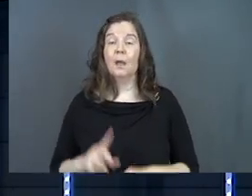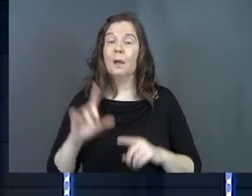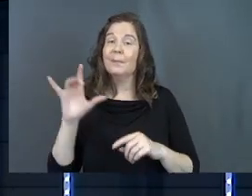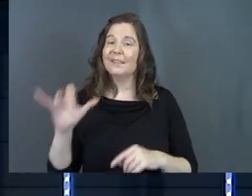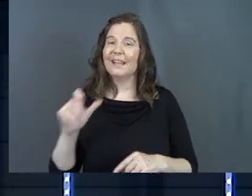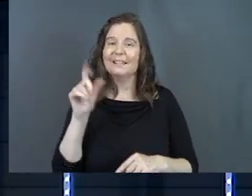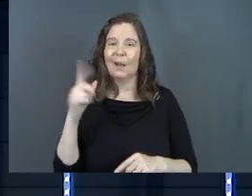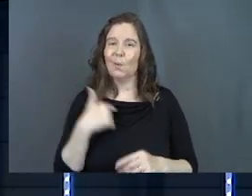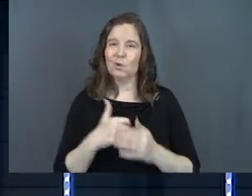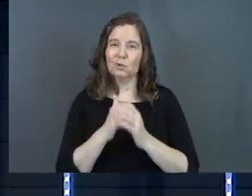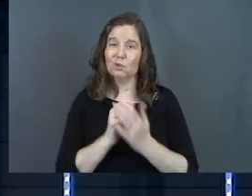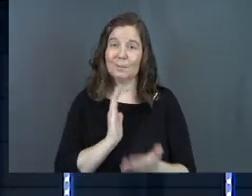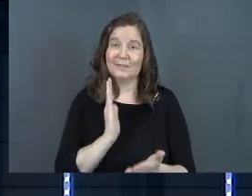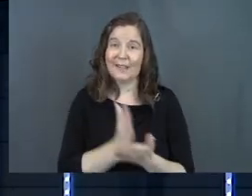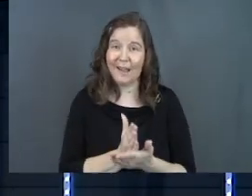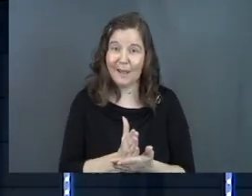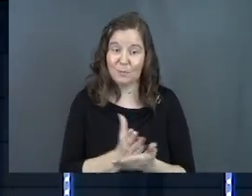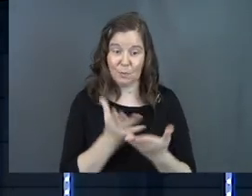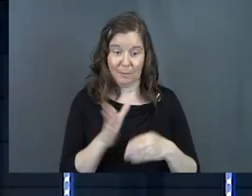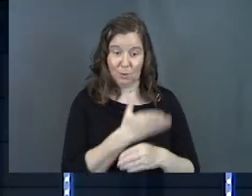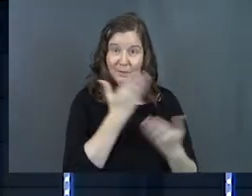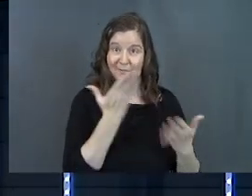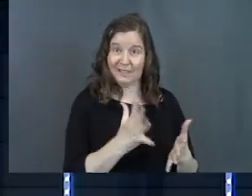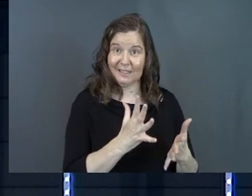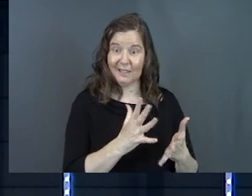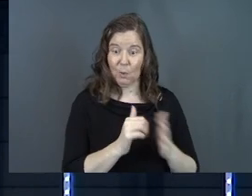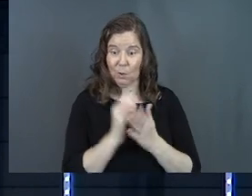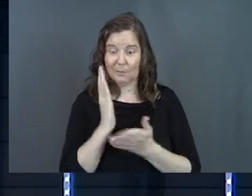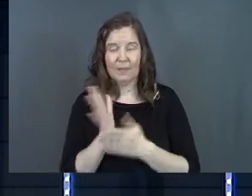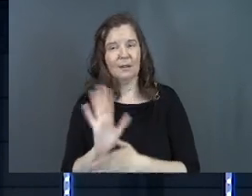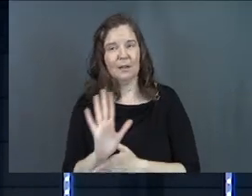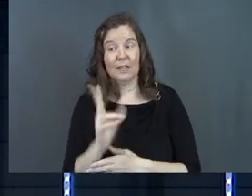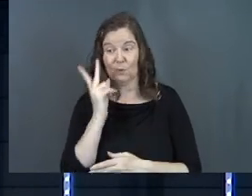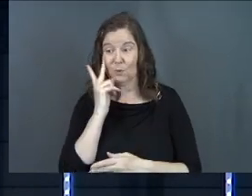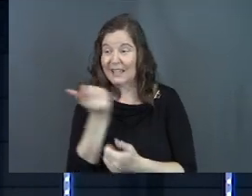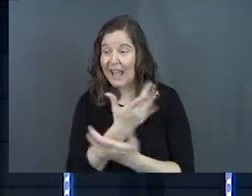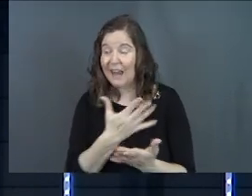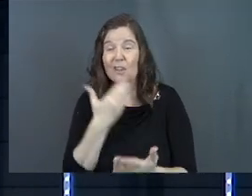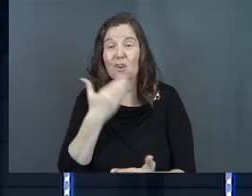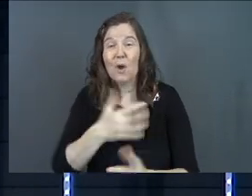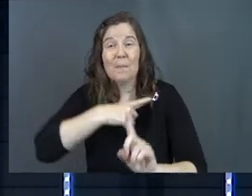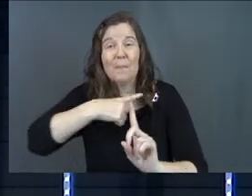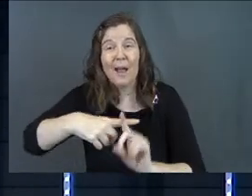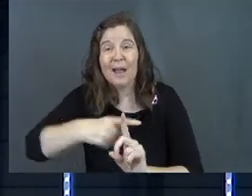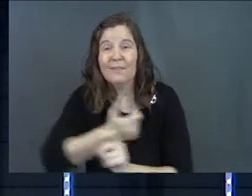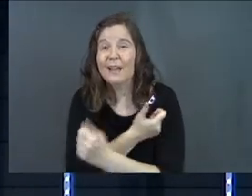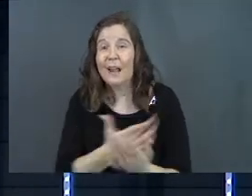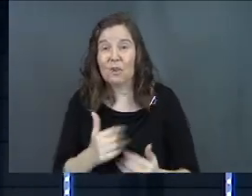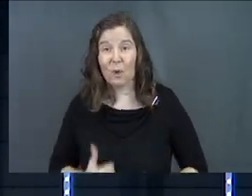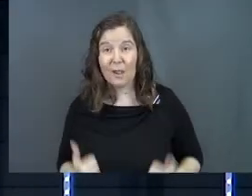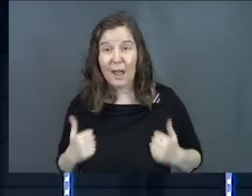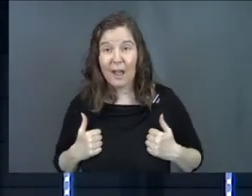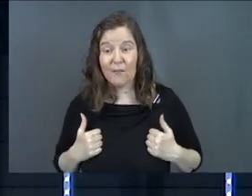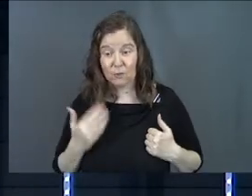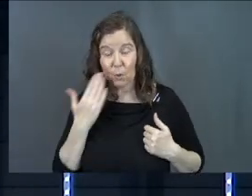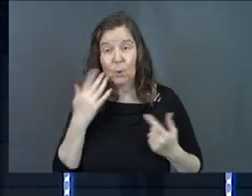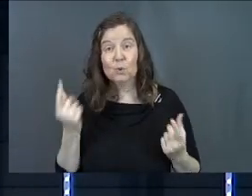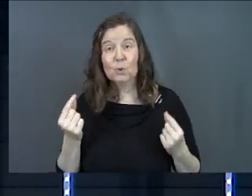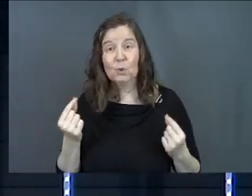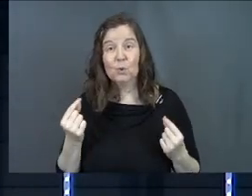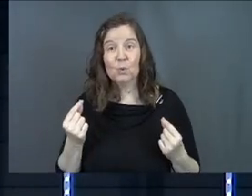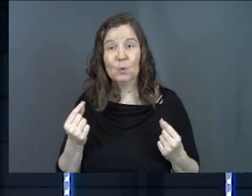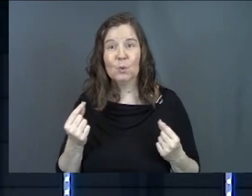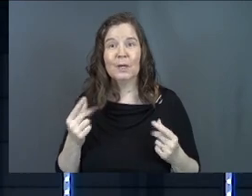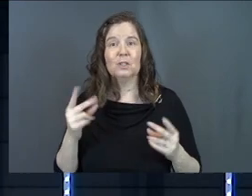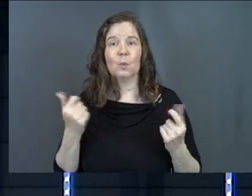But that's not where worship stops. Sometimes every single moment you see anything good, anything good in your life, you know what you do?